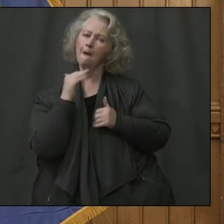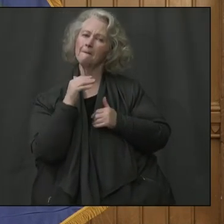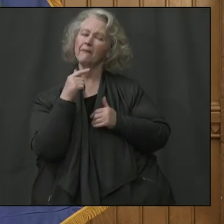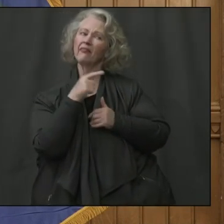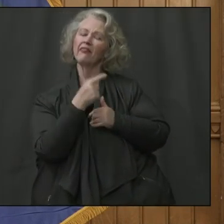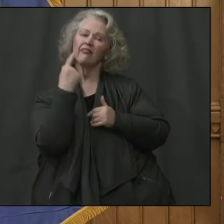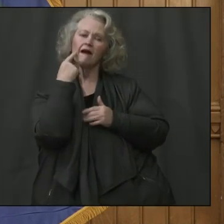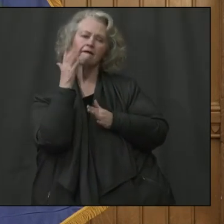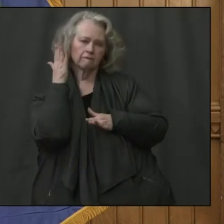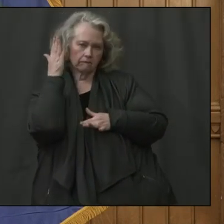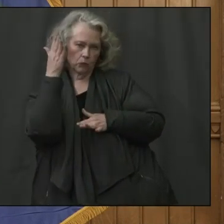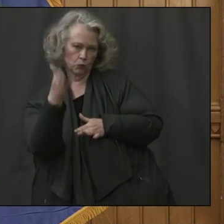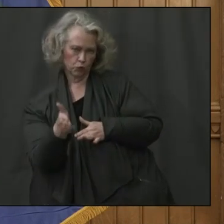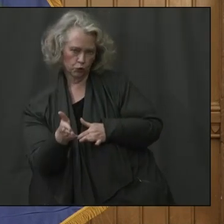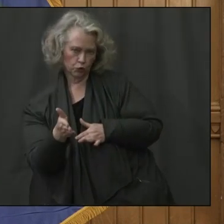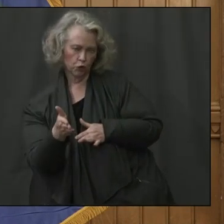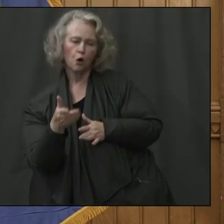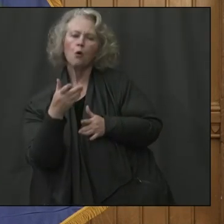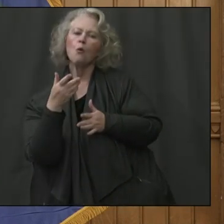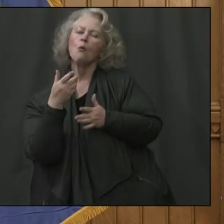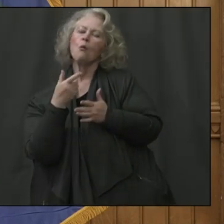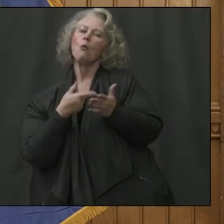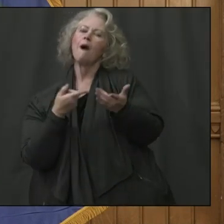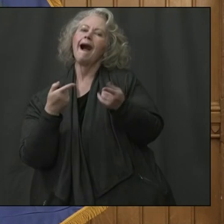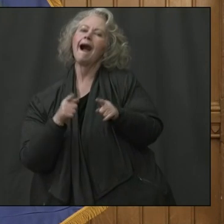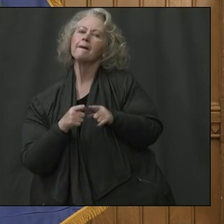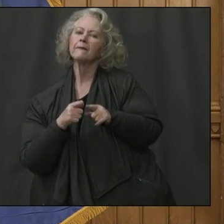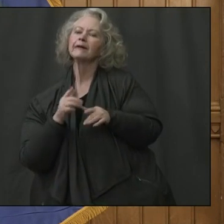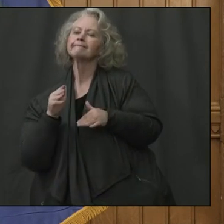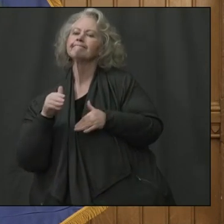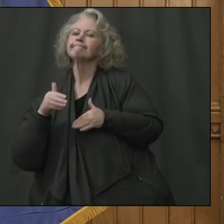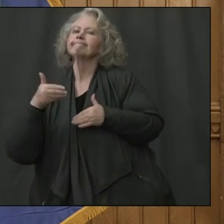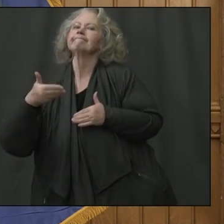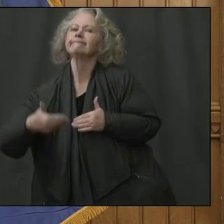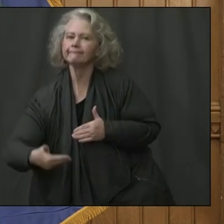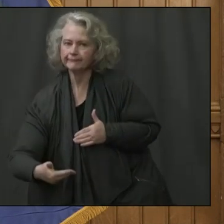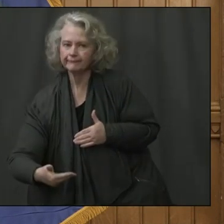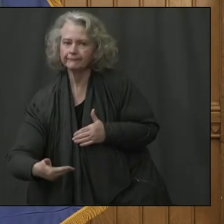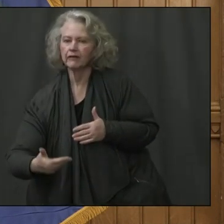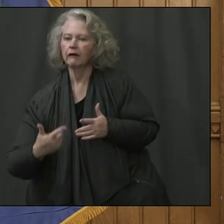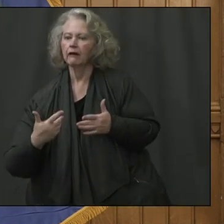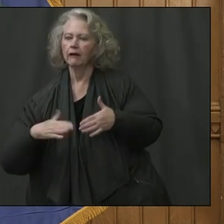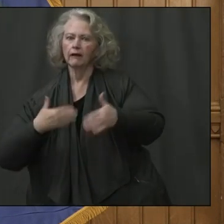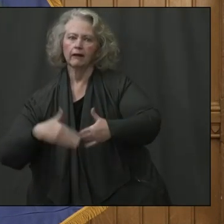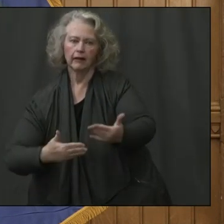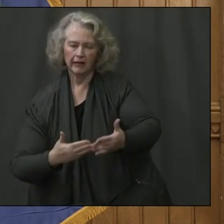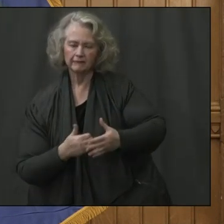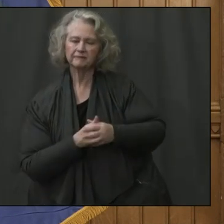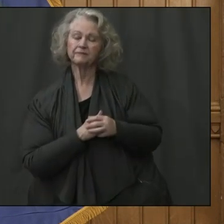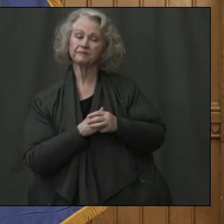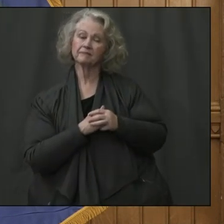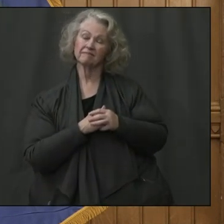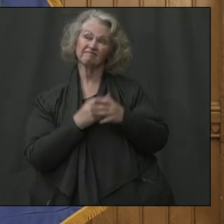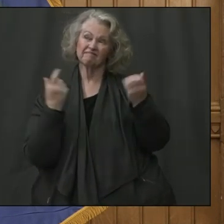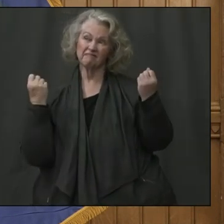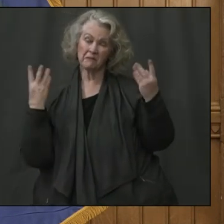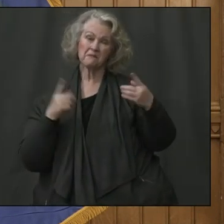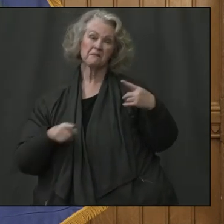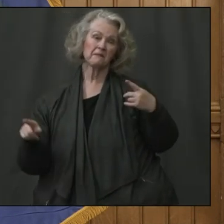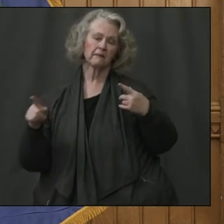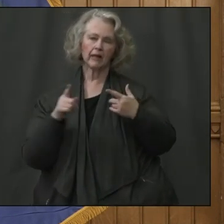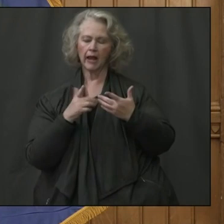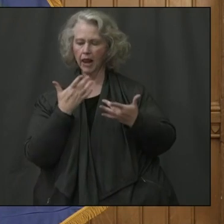day after, what we do, um, going forward. And, um, obviously, in terms of the revenue shortfalls, um,